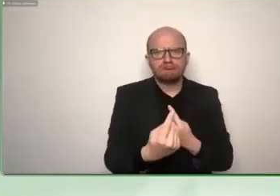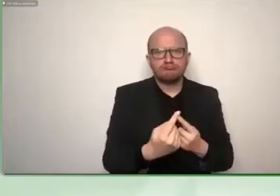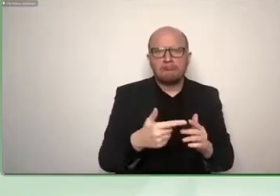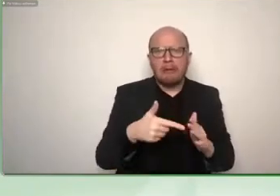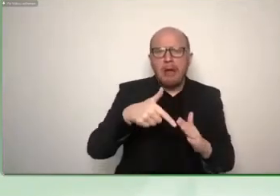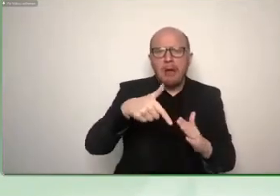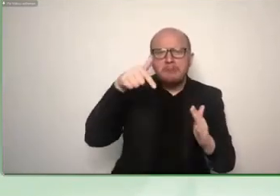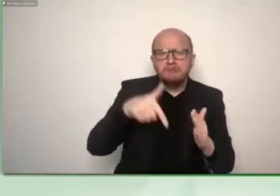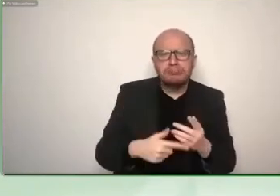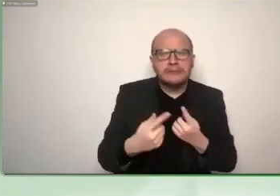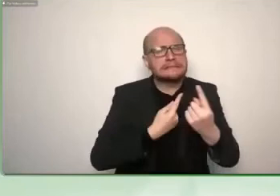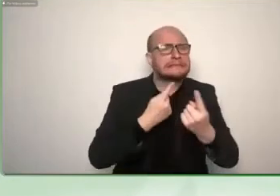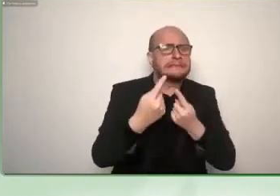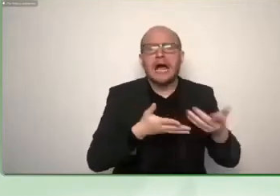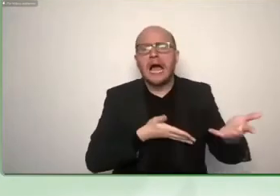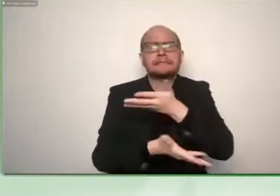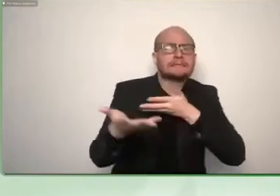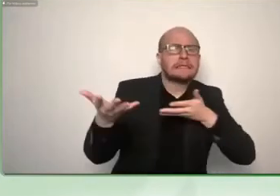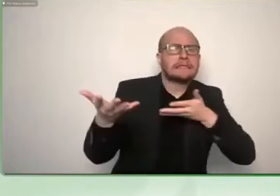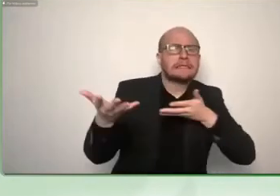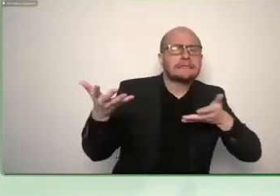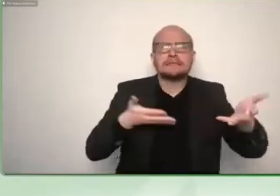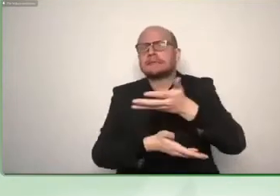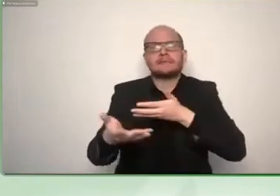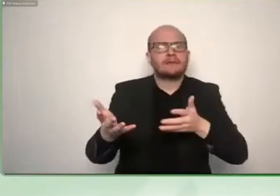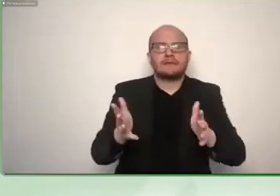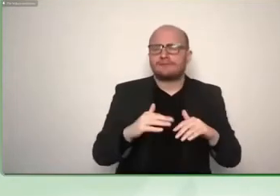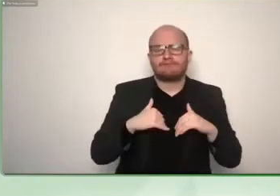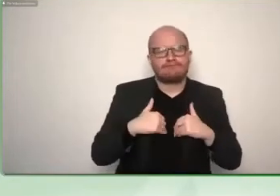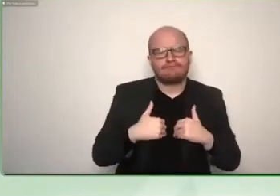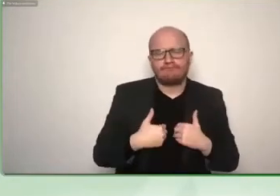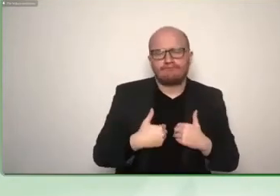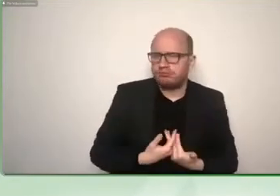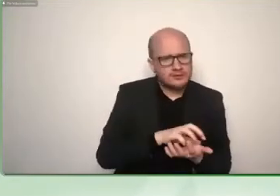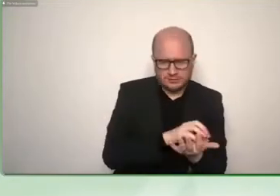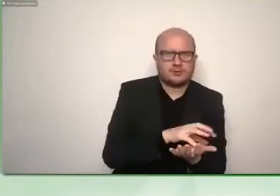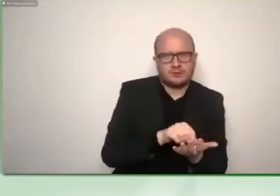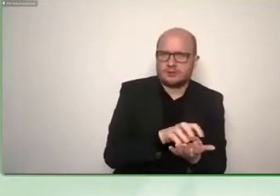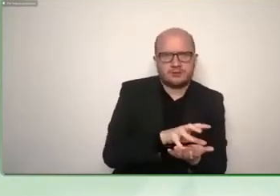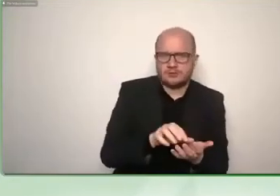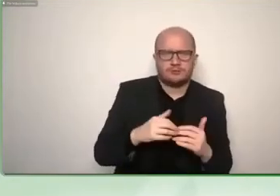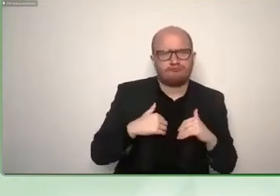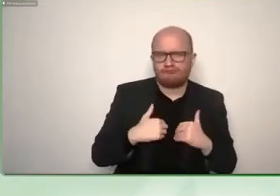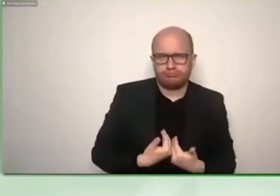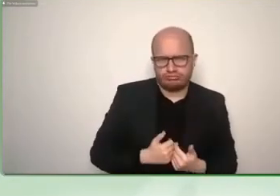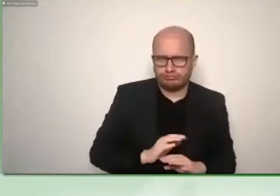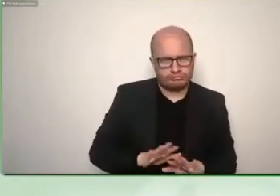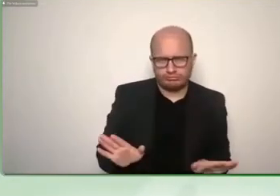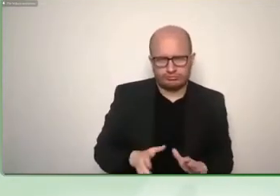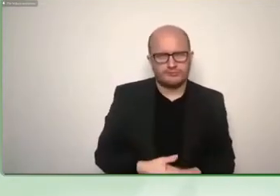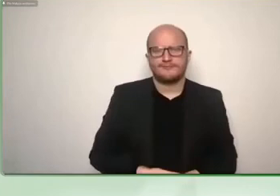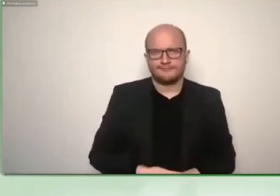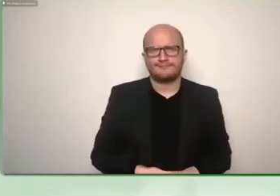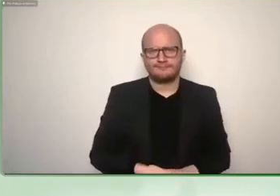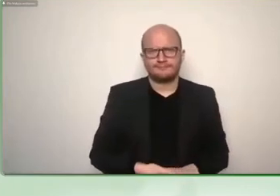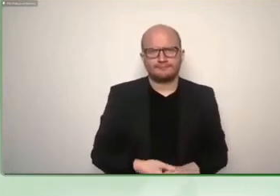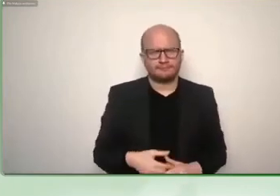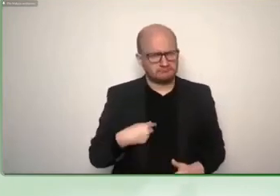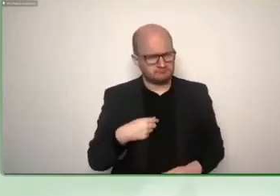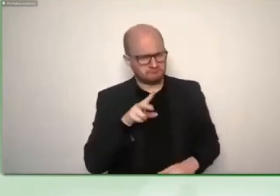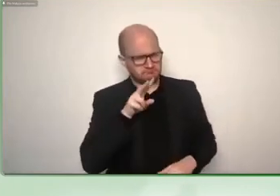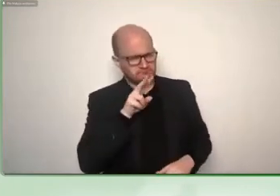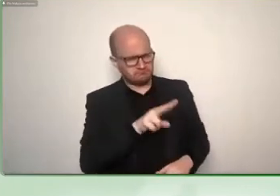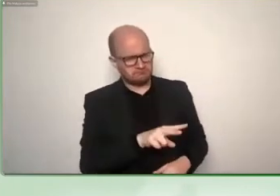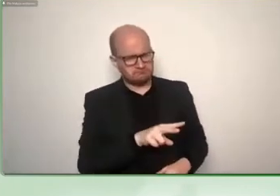exhausting um yeah and my understanding is it's quite easy to learn and since it's an alphabetic uh